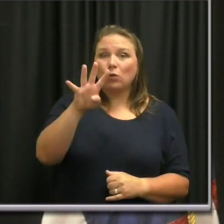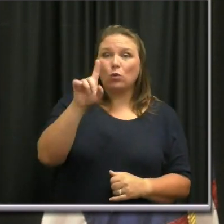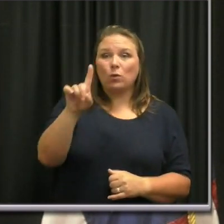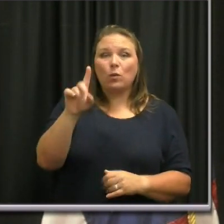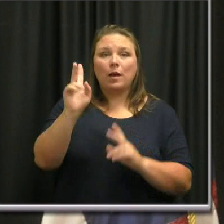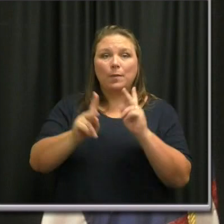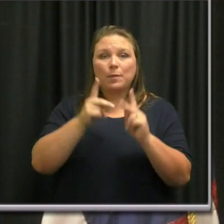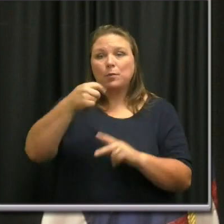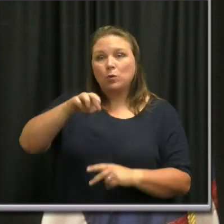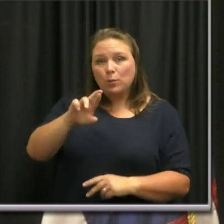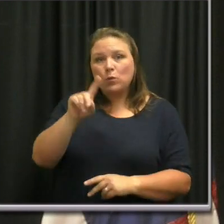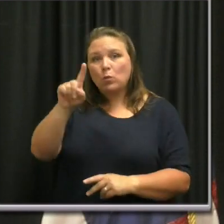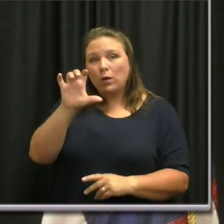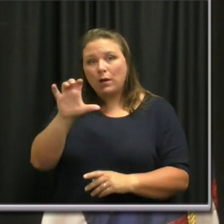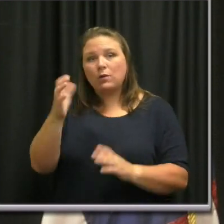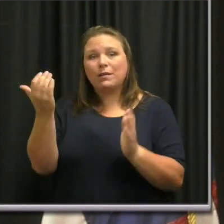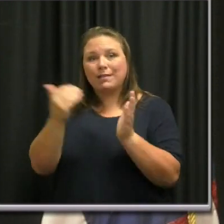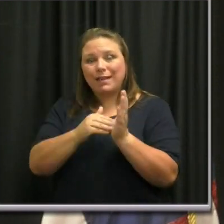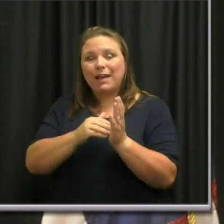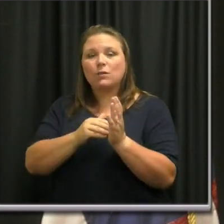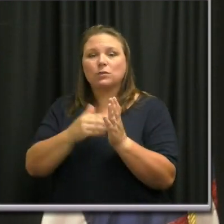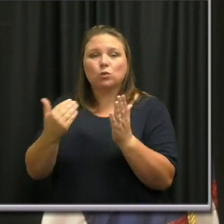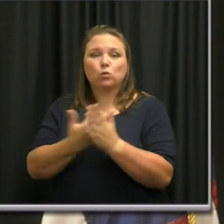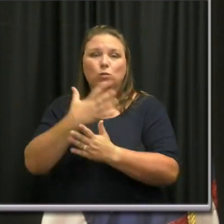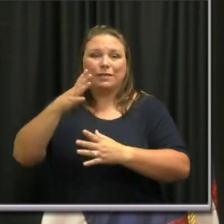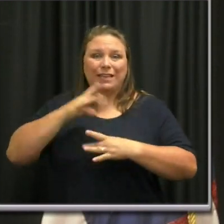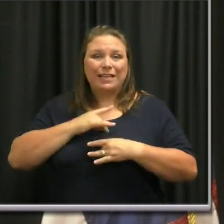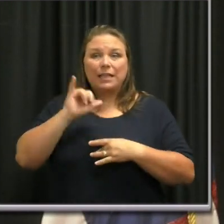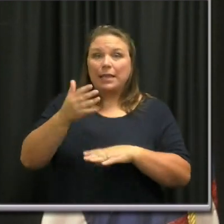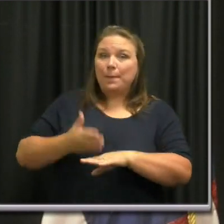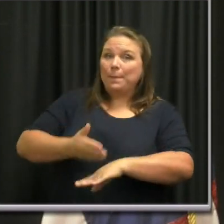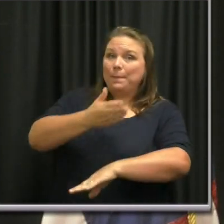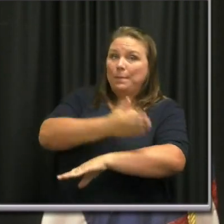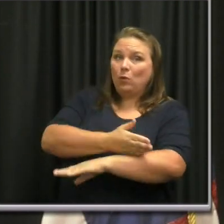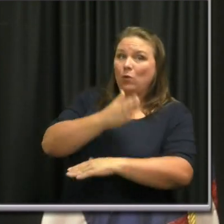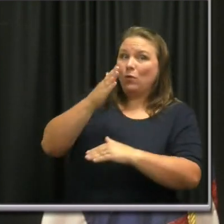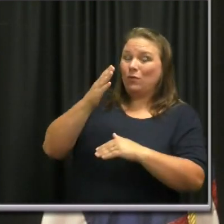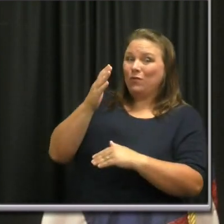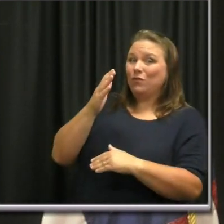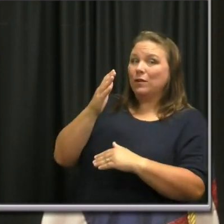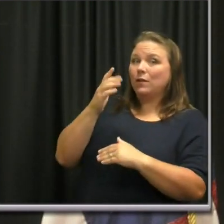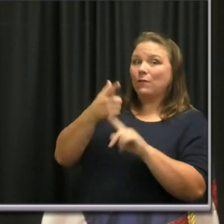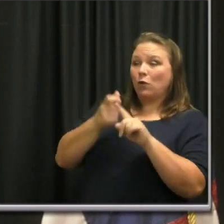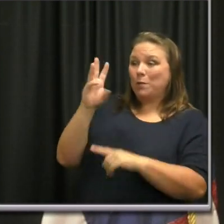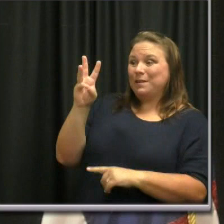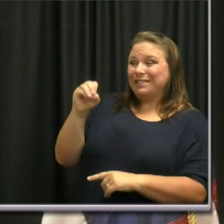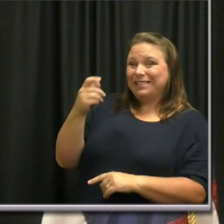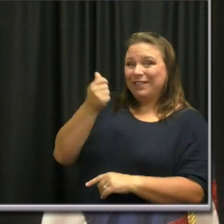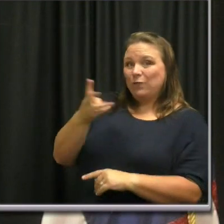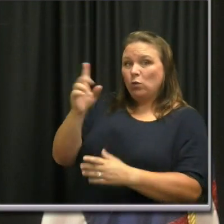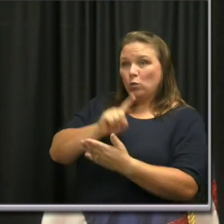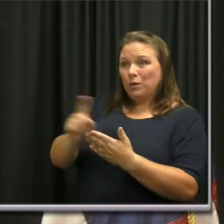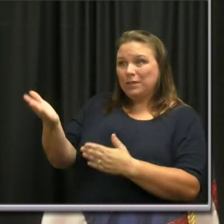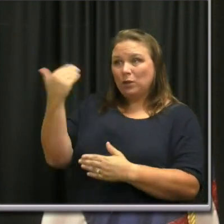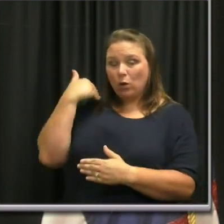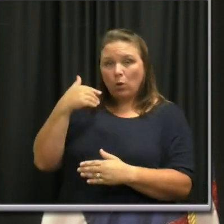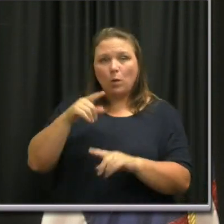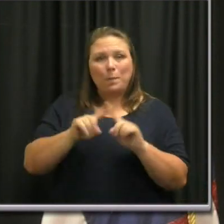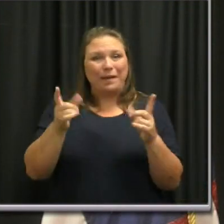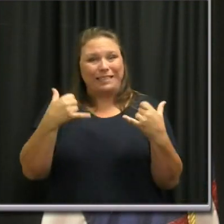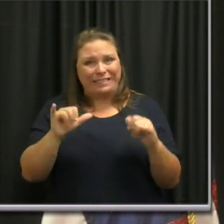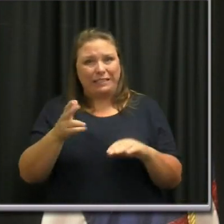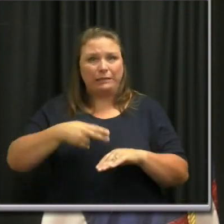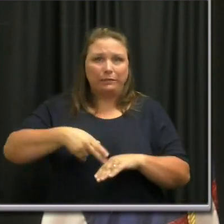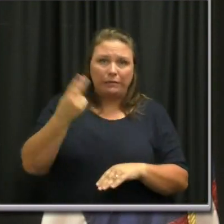people per 100,000 of new cases. That's better than the 60 something we were at a few weeks ago. So as I mentioned earlier,